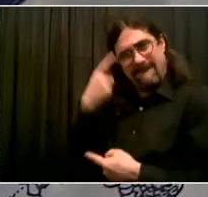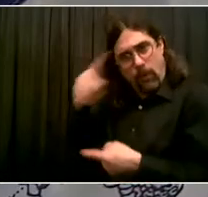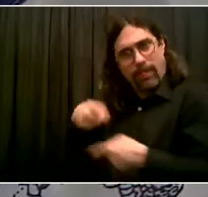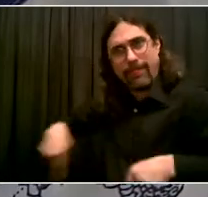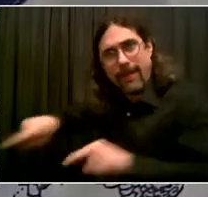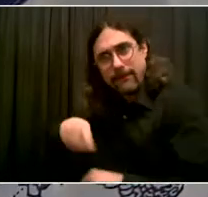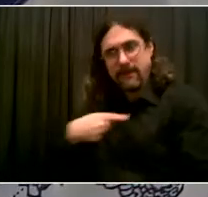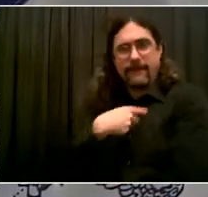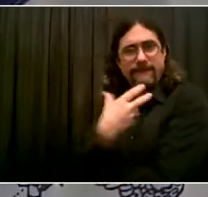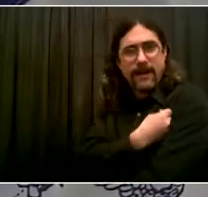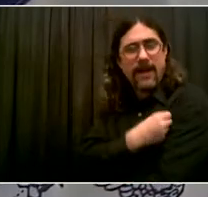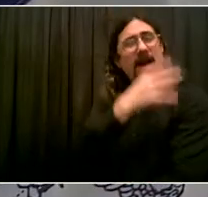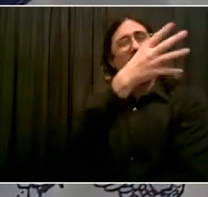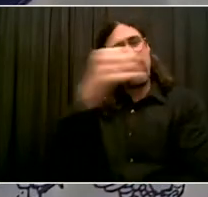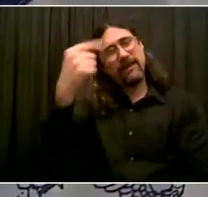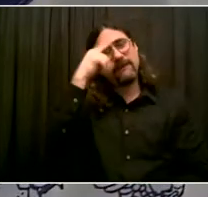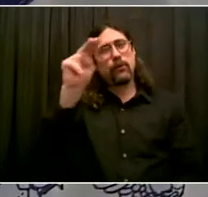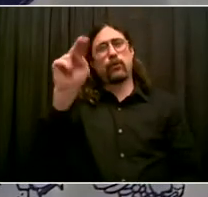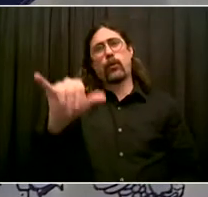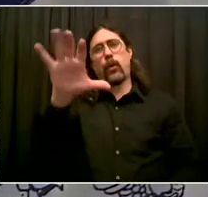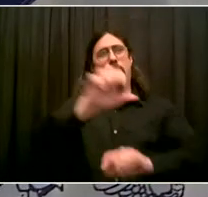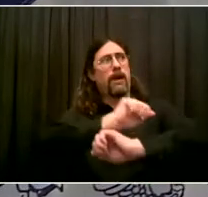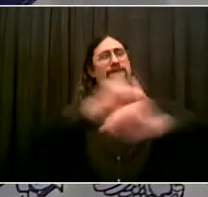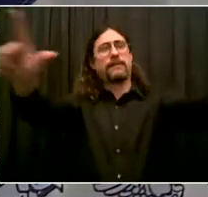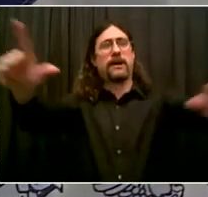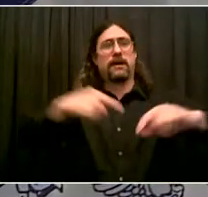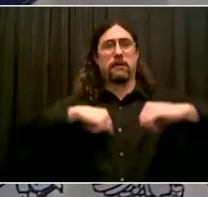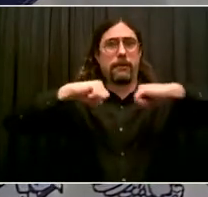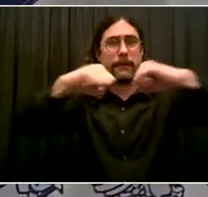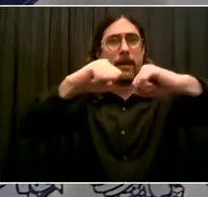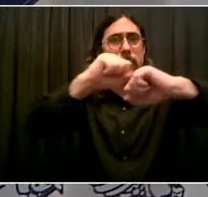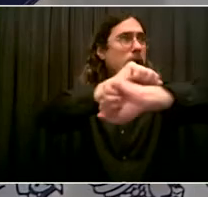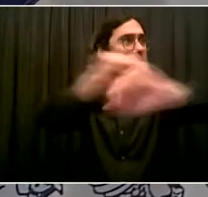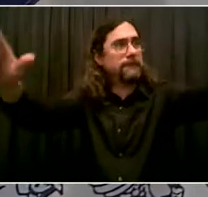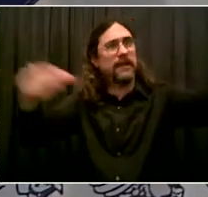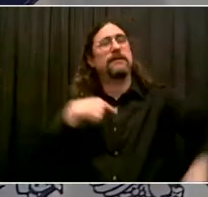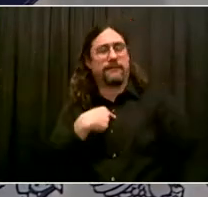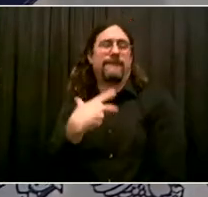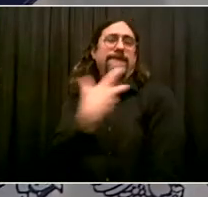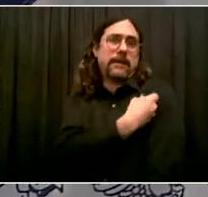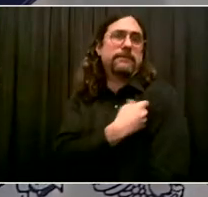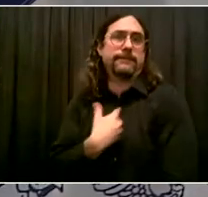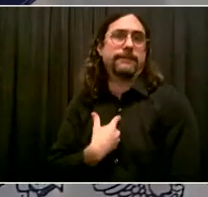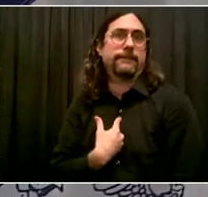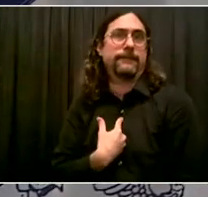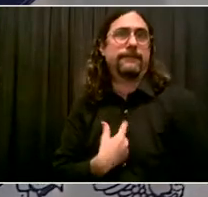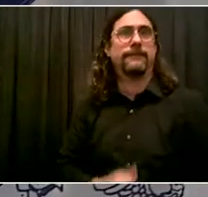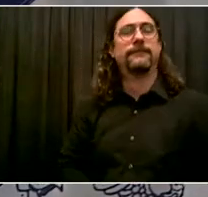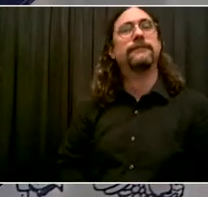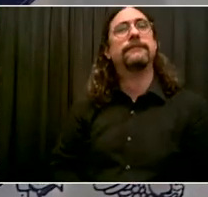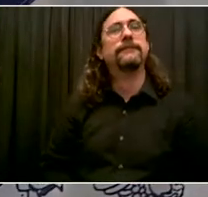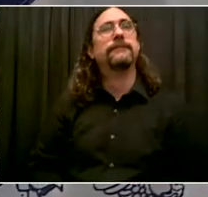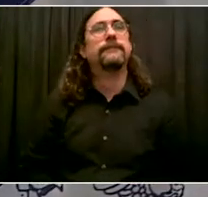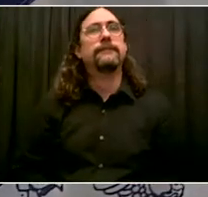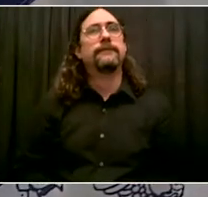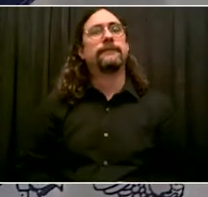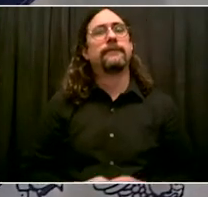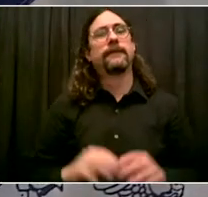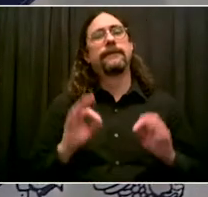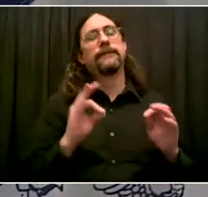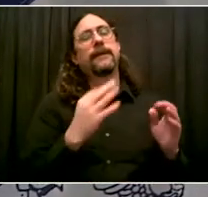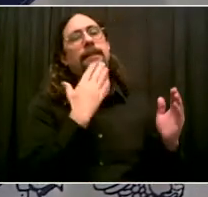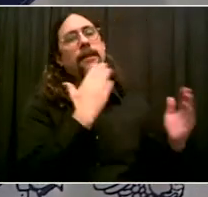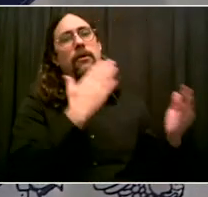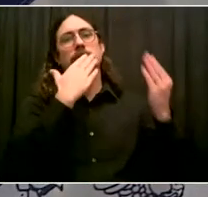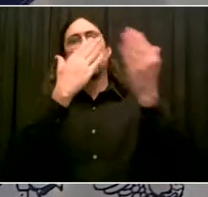answered. We want to answer your questions. We want to hear you and we want to respond to you. Our health department, health and hospitals,